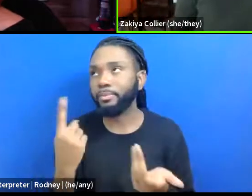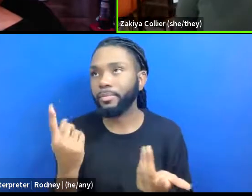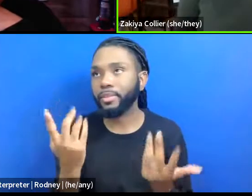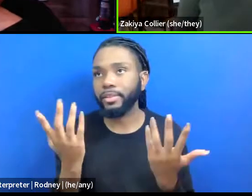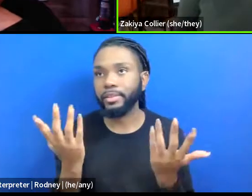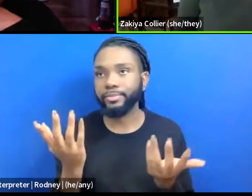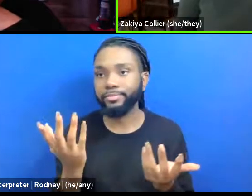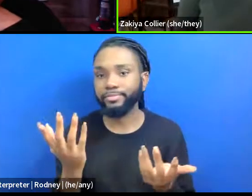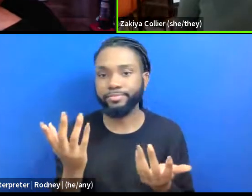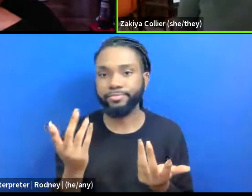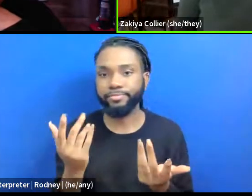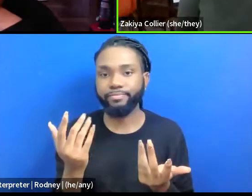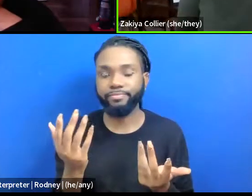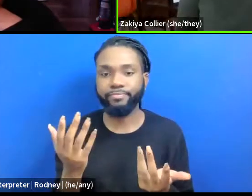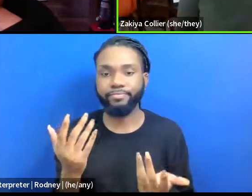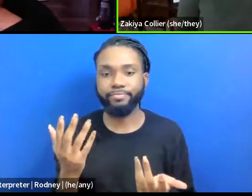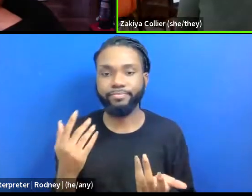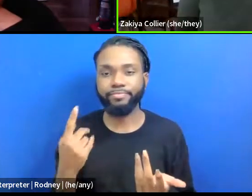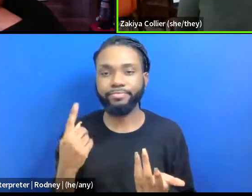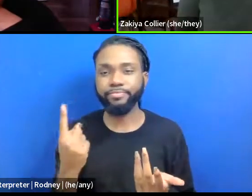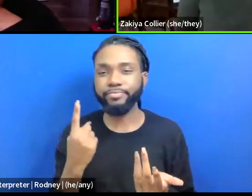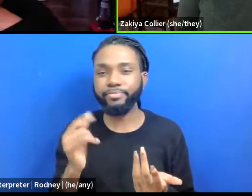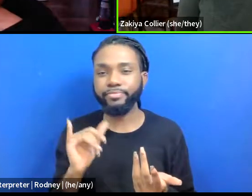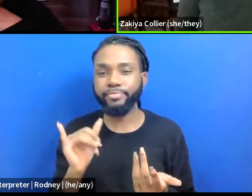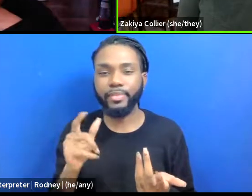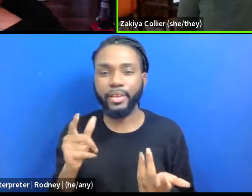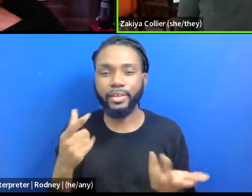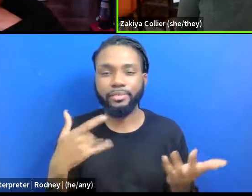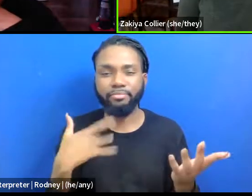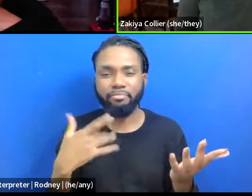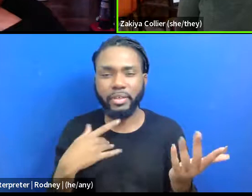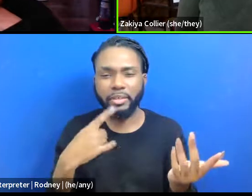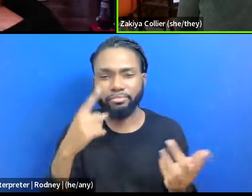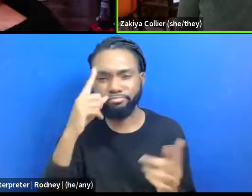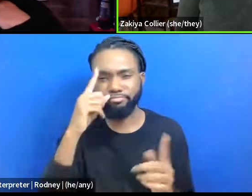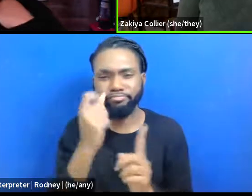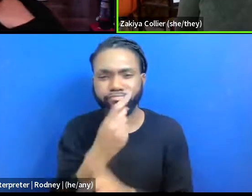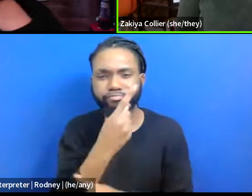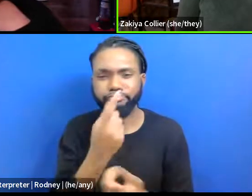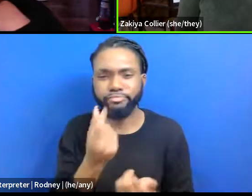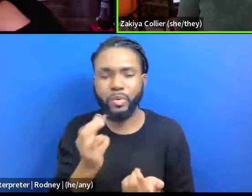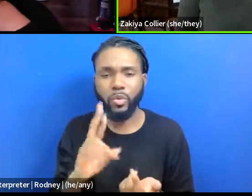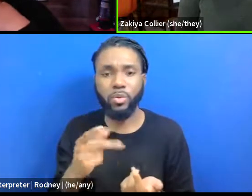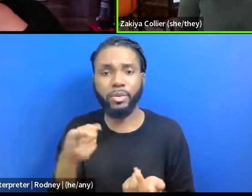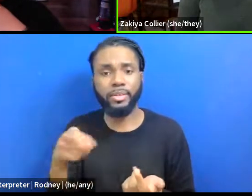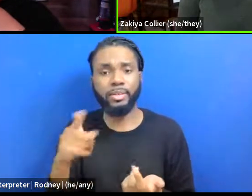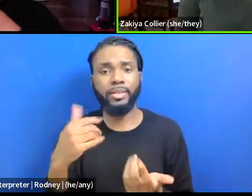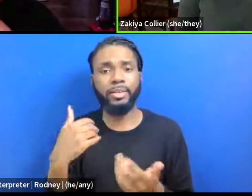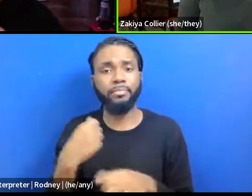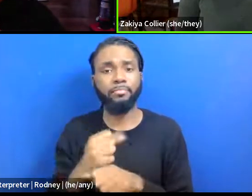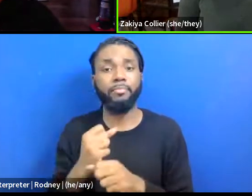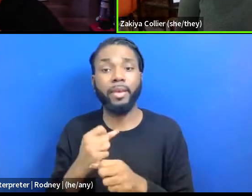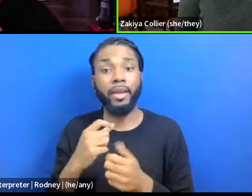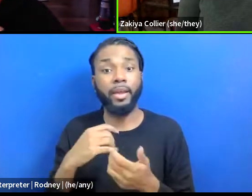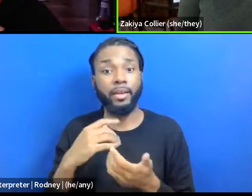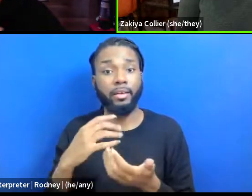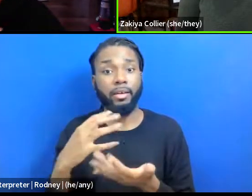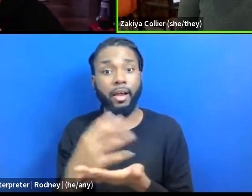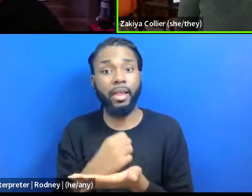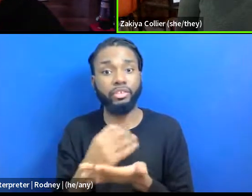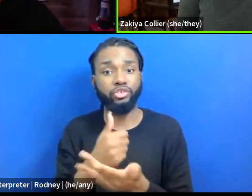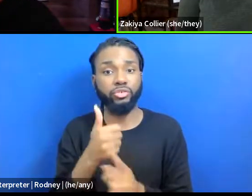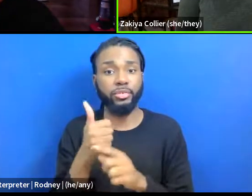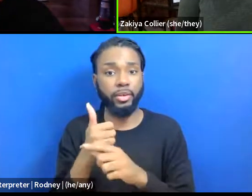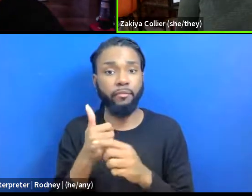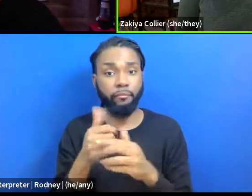uh, just, like, it just doesn't make sense. Or they, they make a collection accessible and then, you